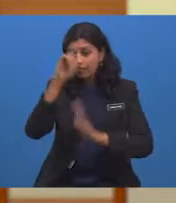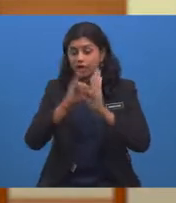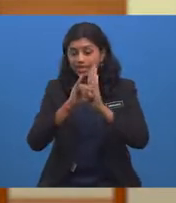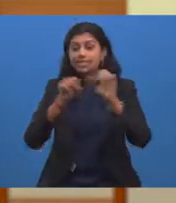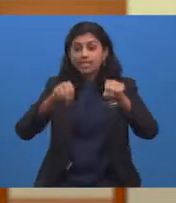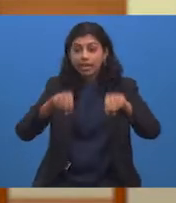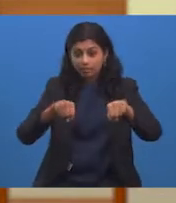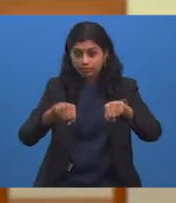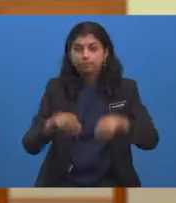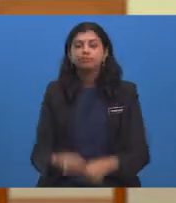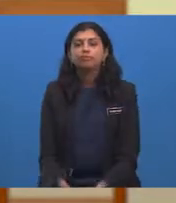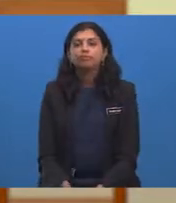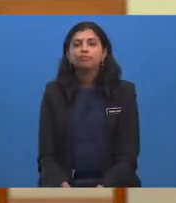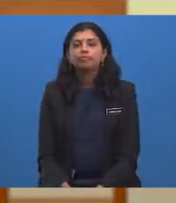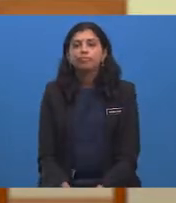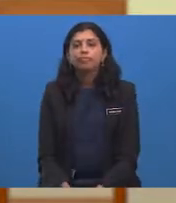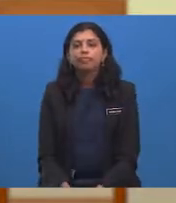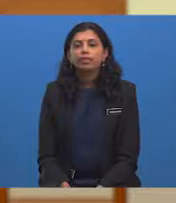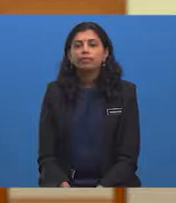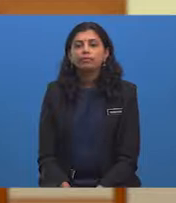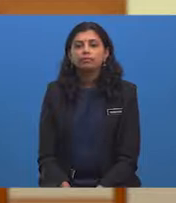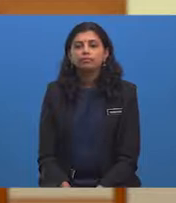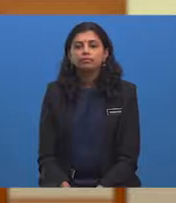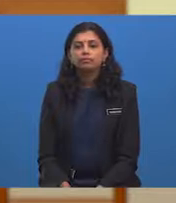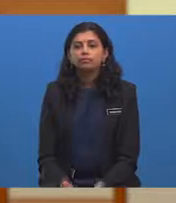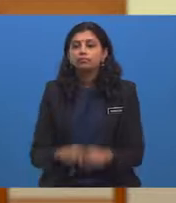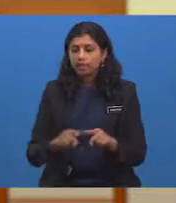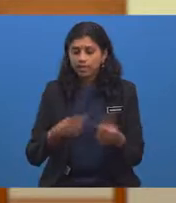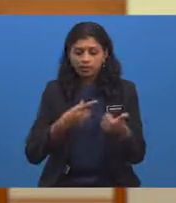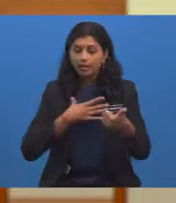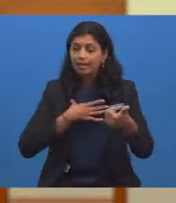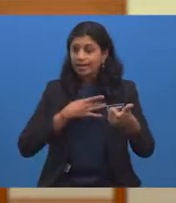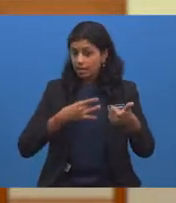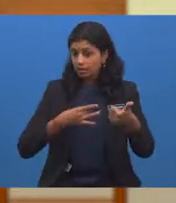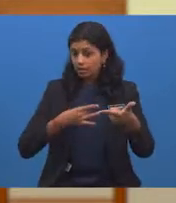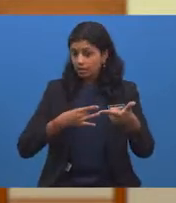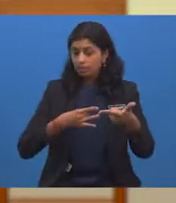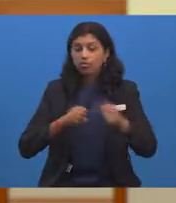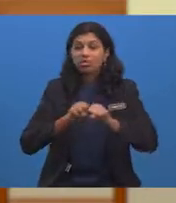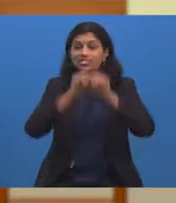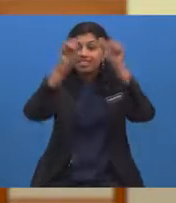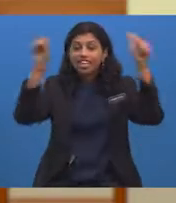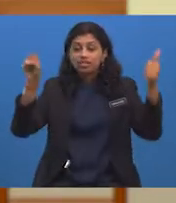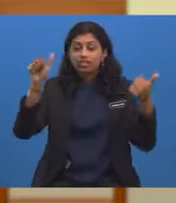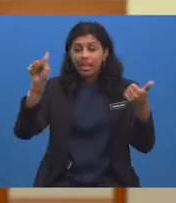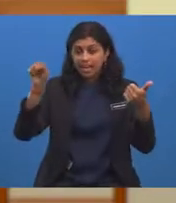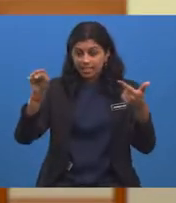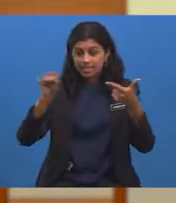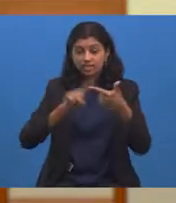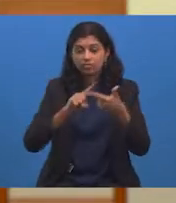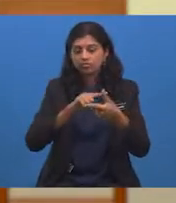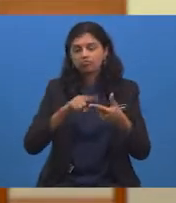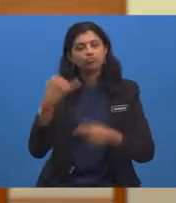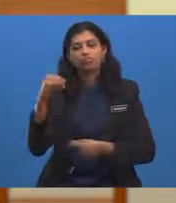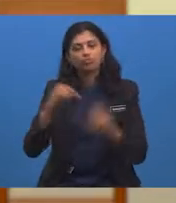But you shouldn't use like, or such as, to begin a